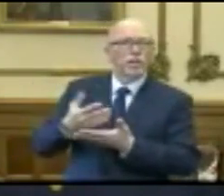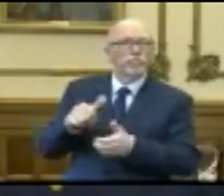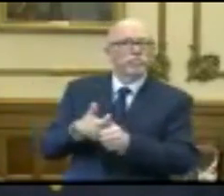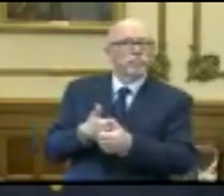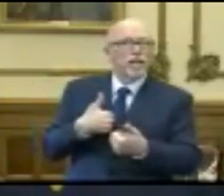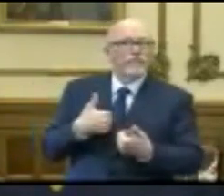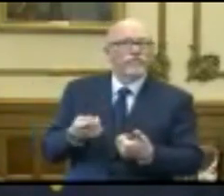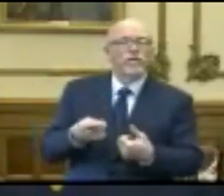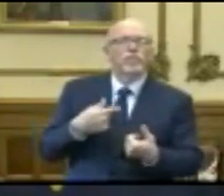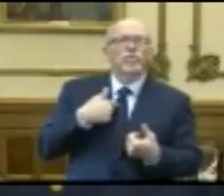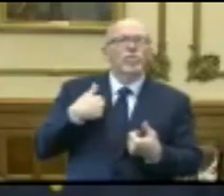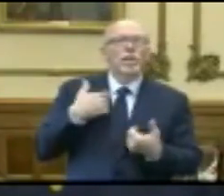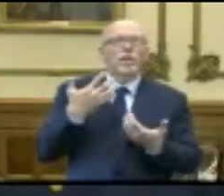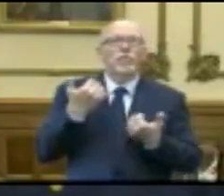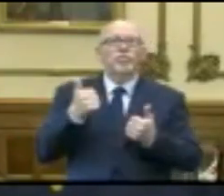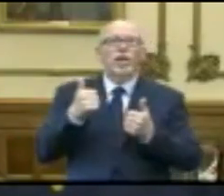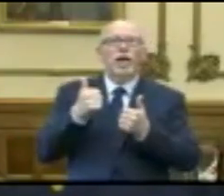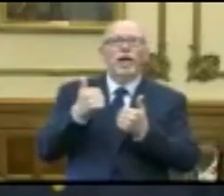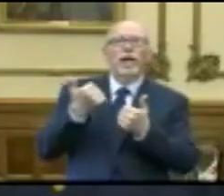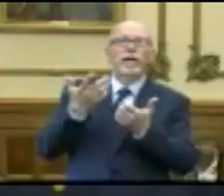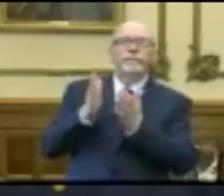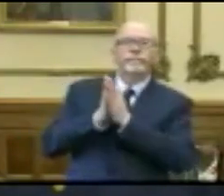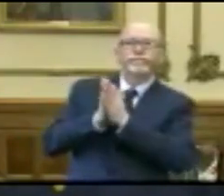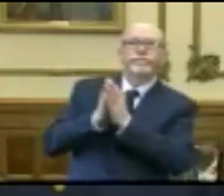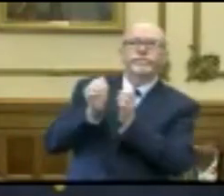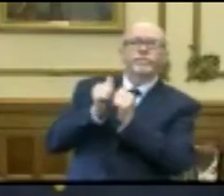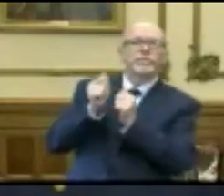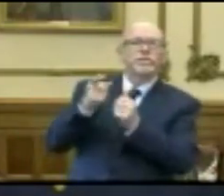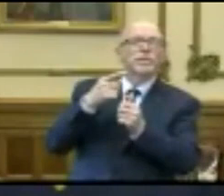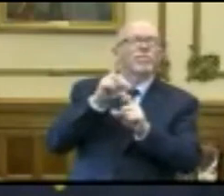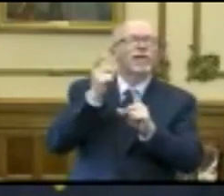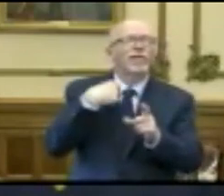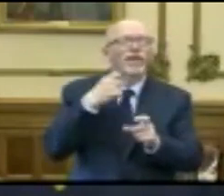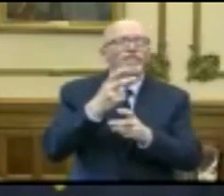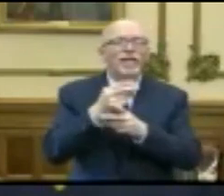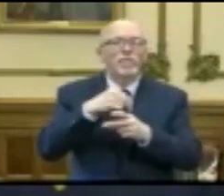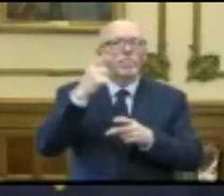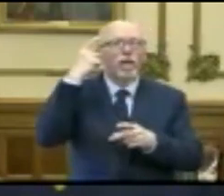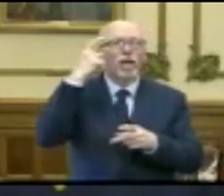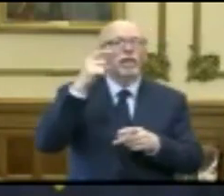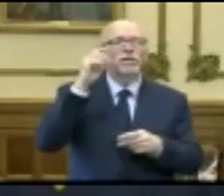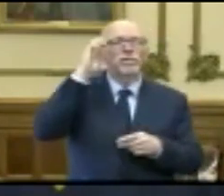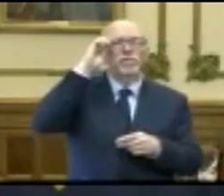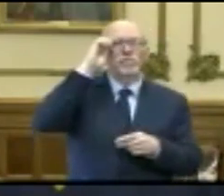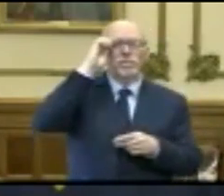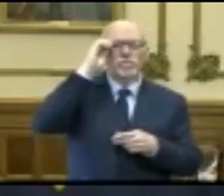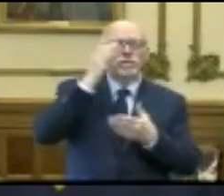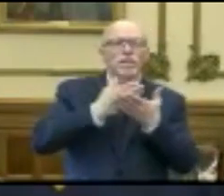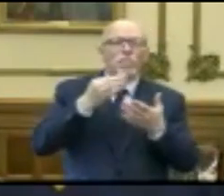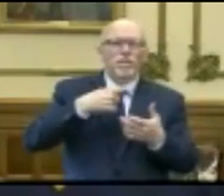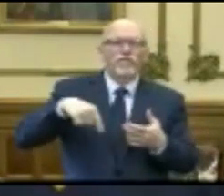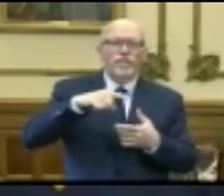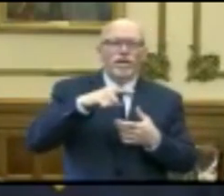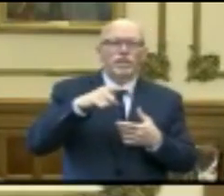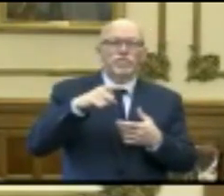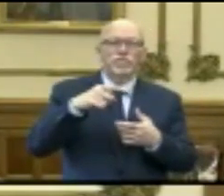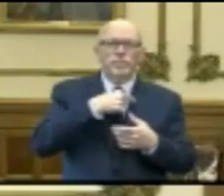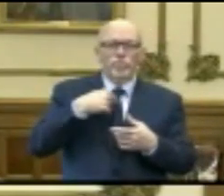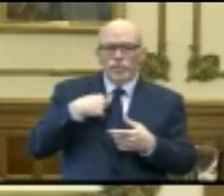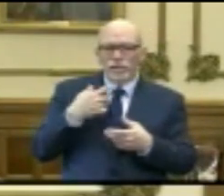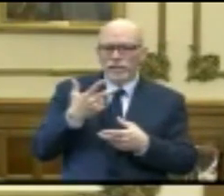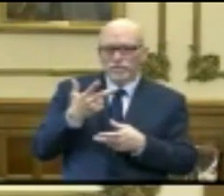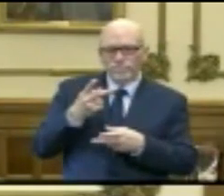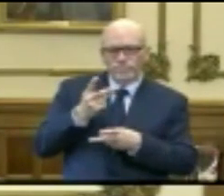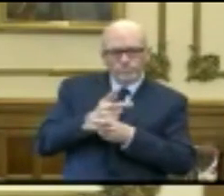governors to try to plead our case to keep in mind that some of us out here have been tending to our gardens